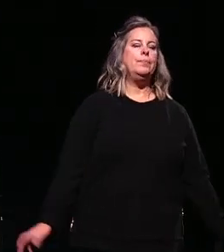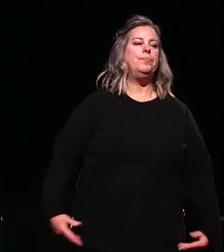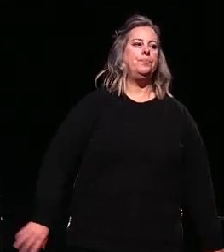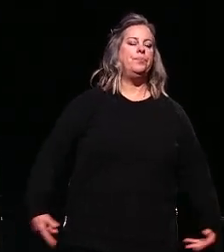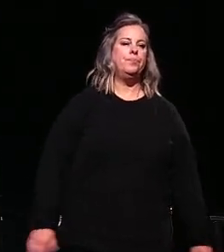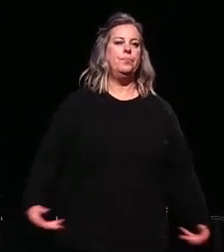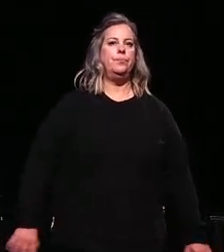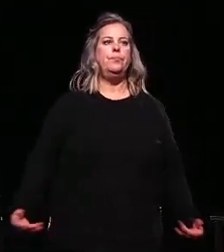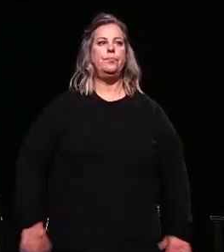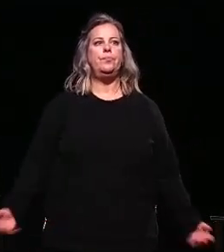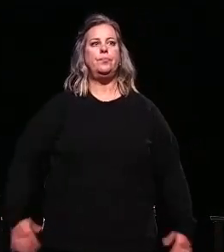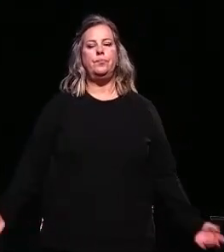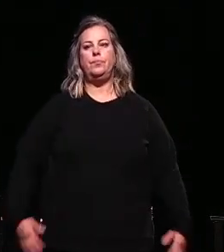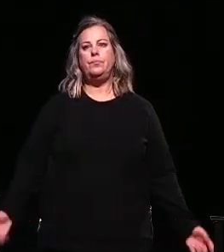Thank you. Thank you. I'm sorry. here. Thank Thank Thank